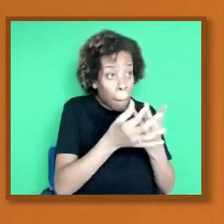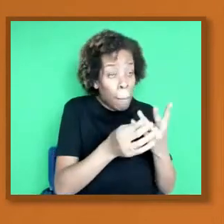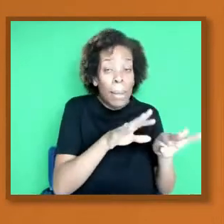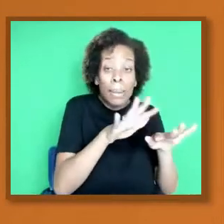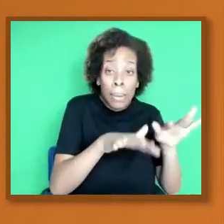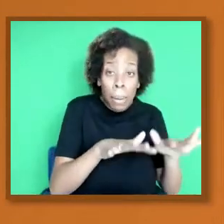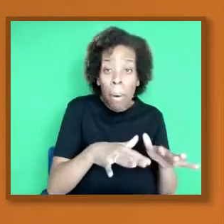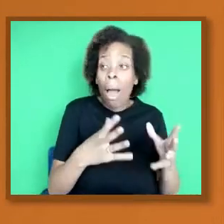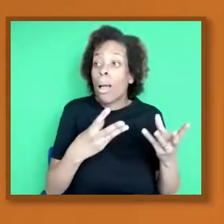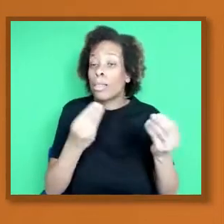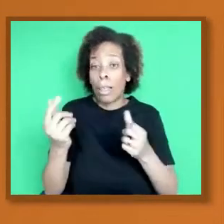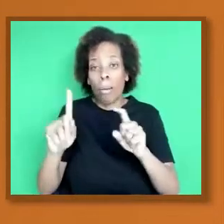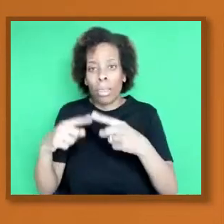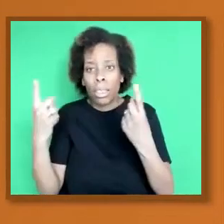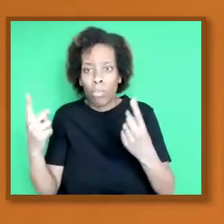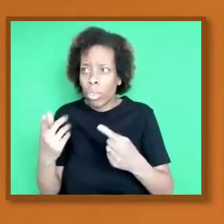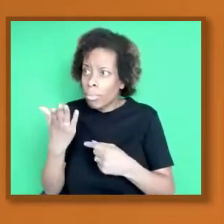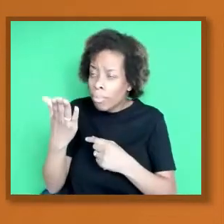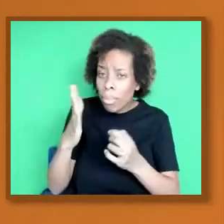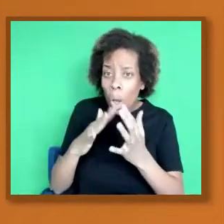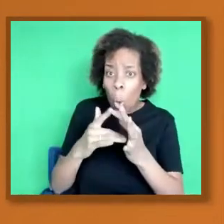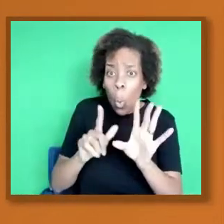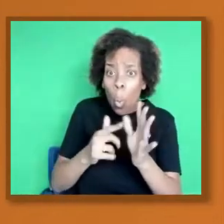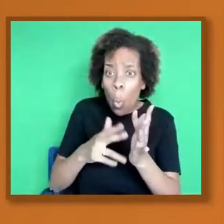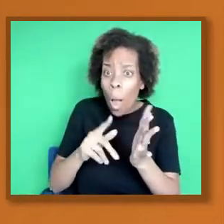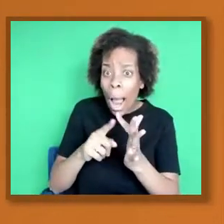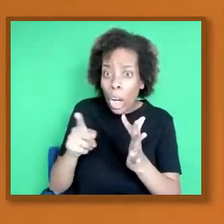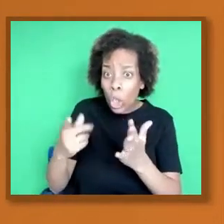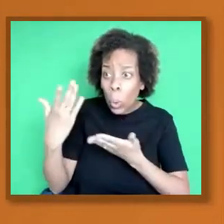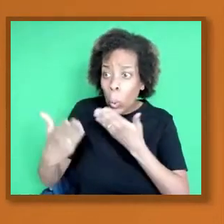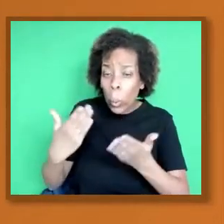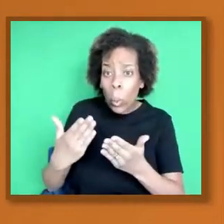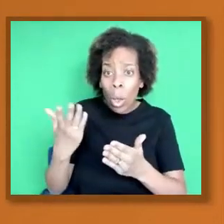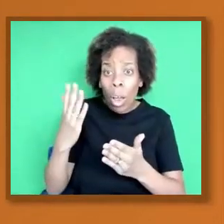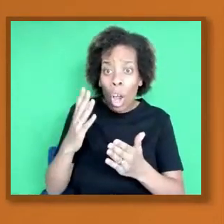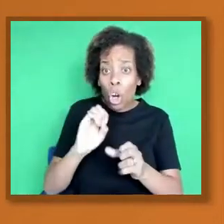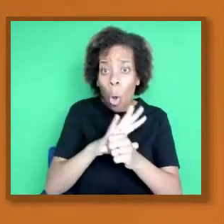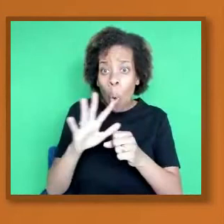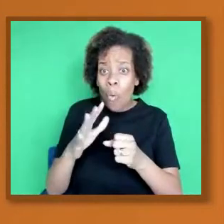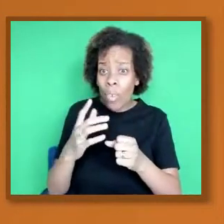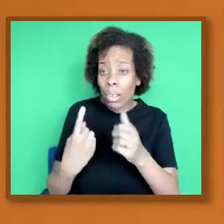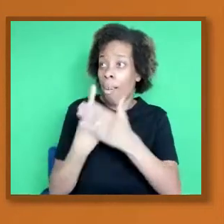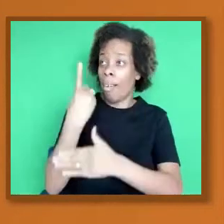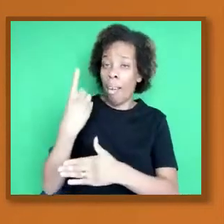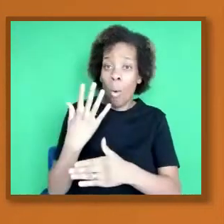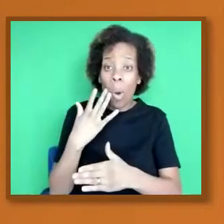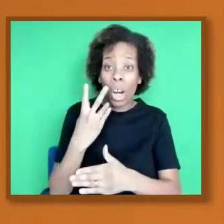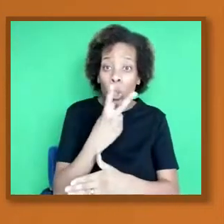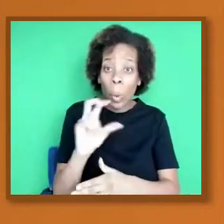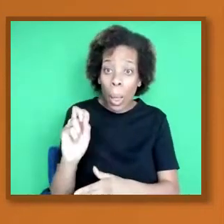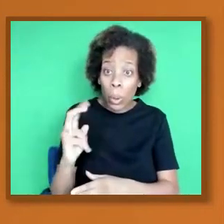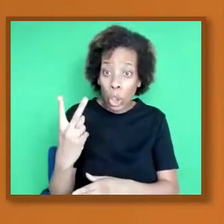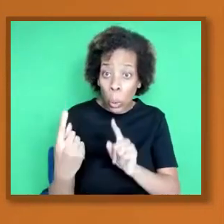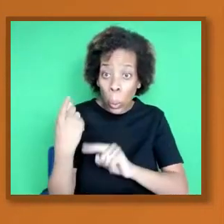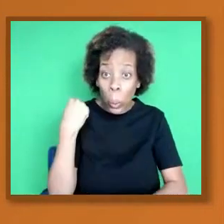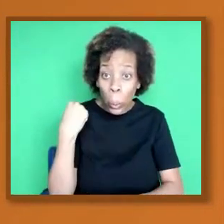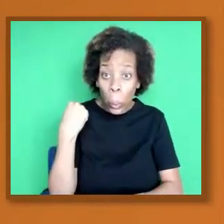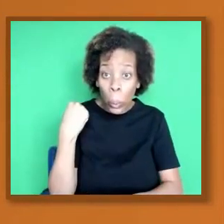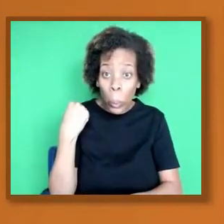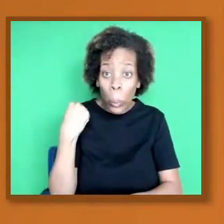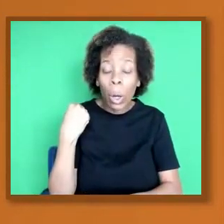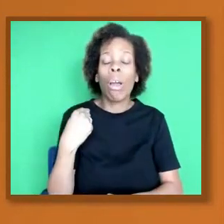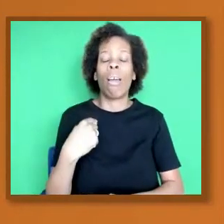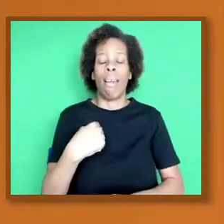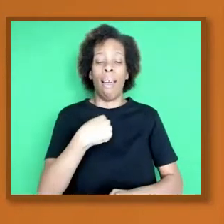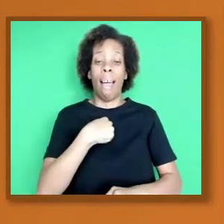to comment on the COVID 2002 story. But let me comment on the Pfizer messenger RNA and the AstraZeneca.